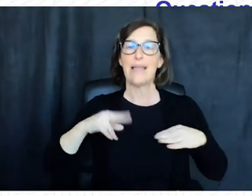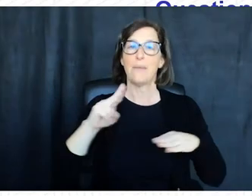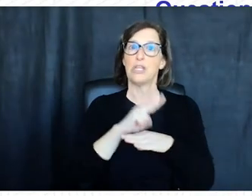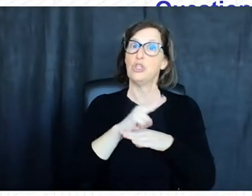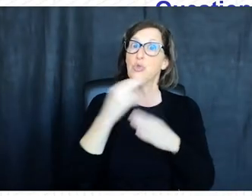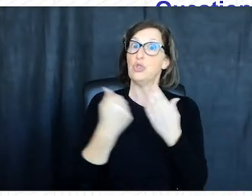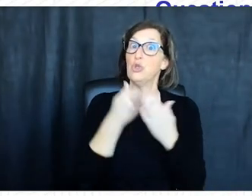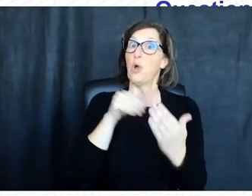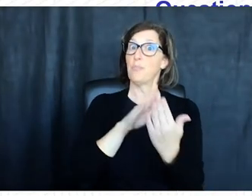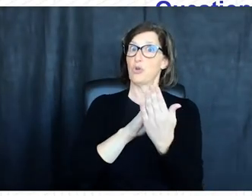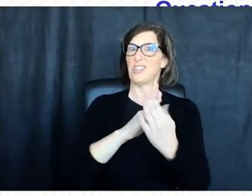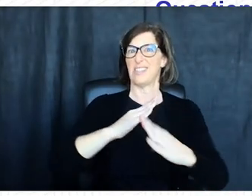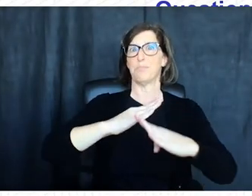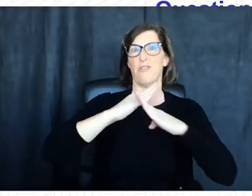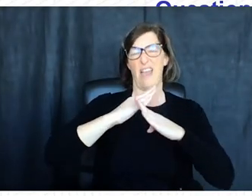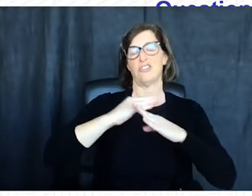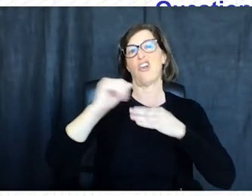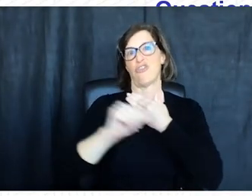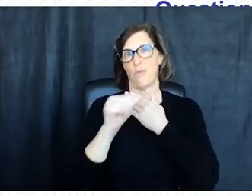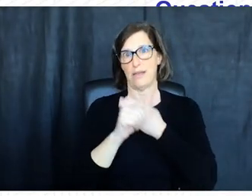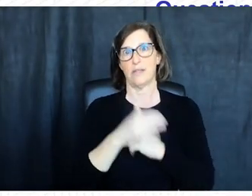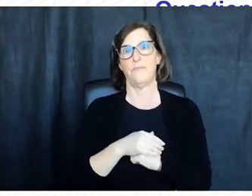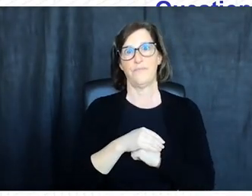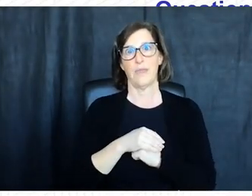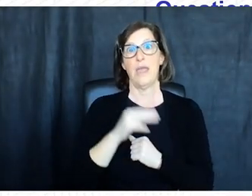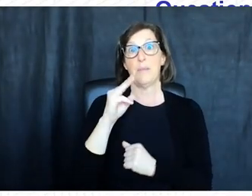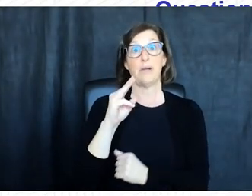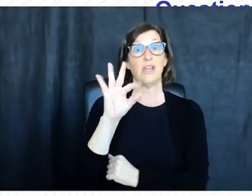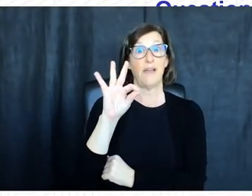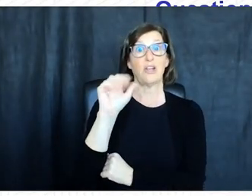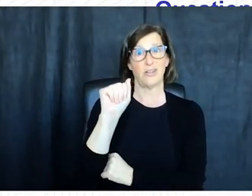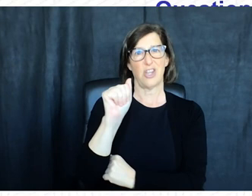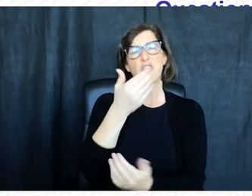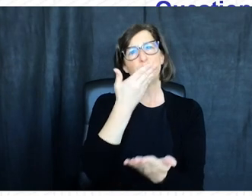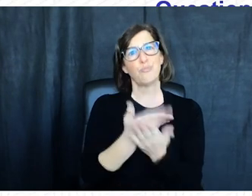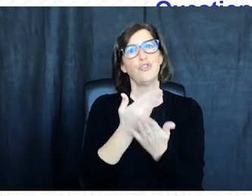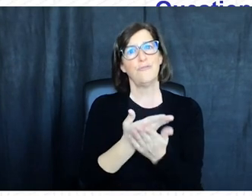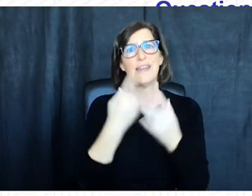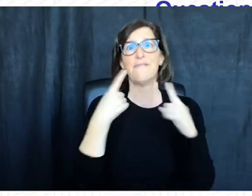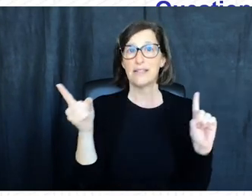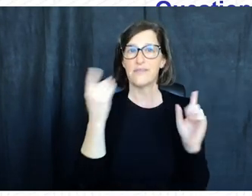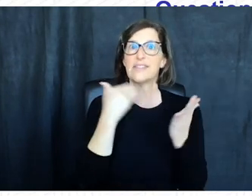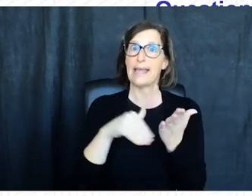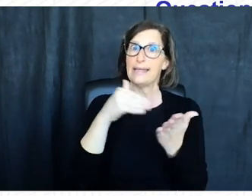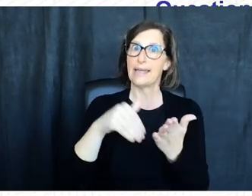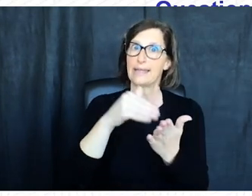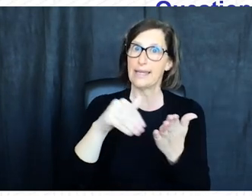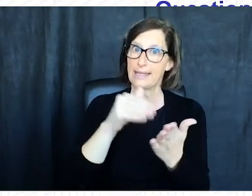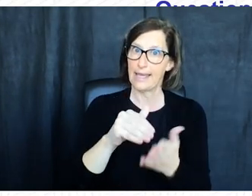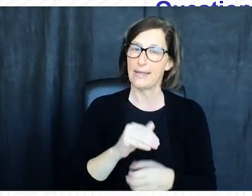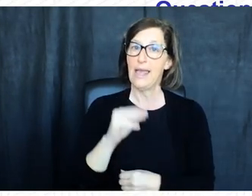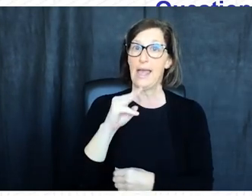ourselves from evolving threats multi-factor authentication is one such innovation that has proven its effectiveness time and time again